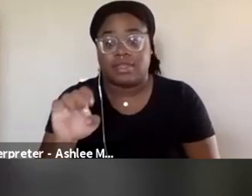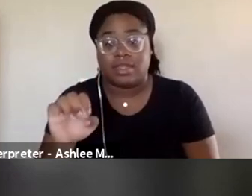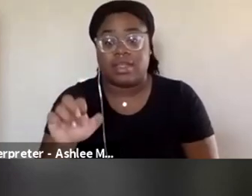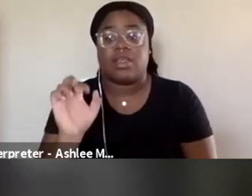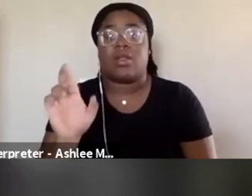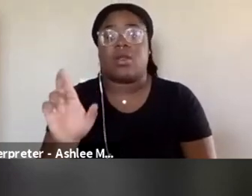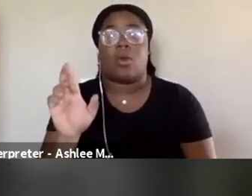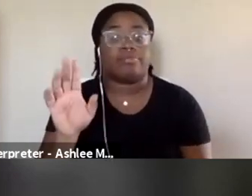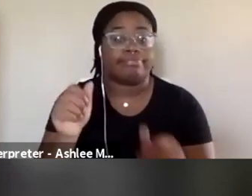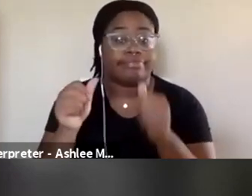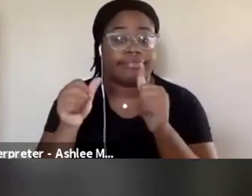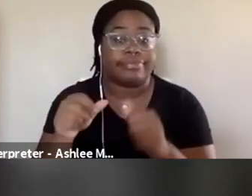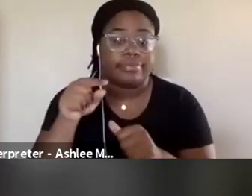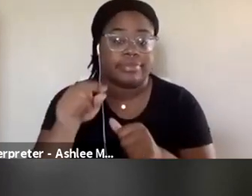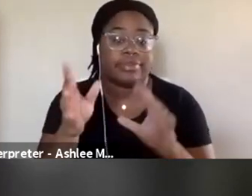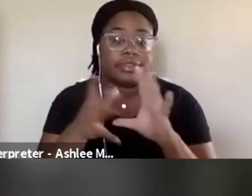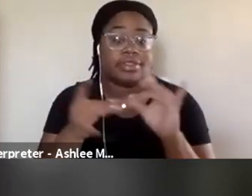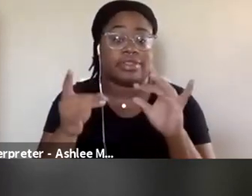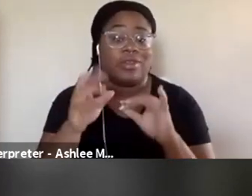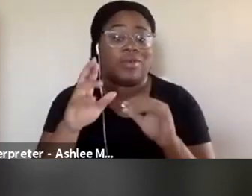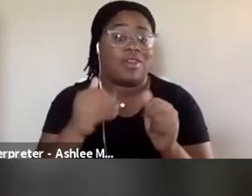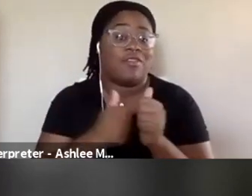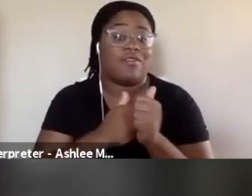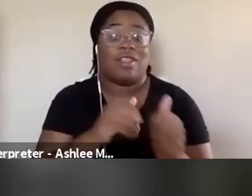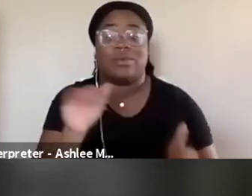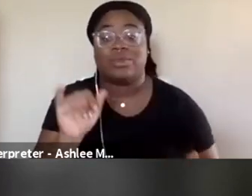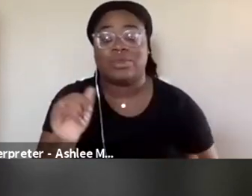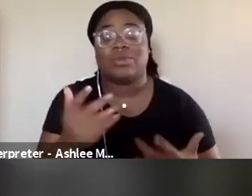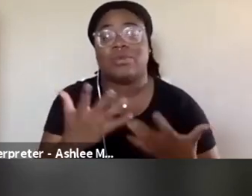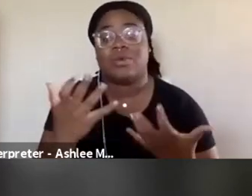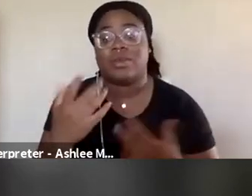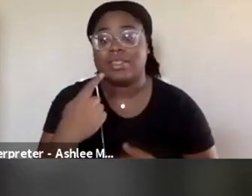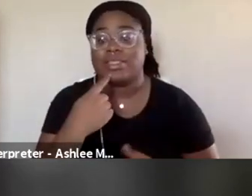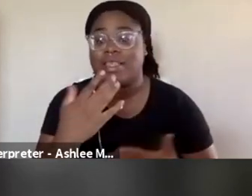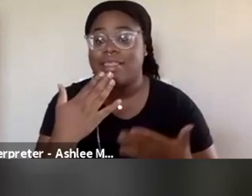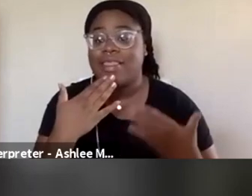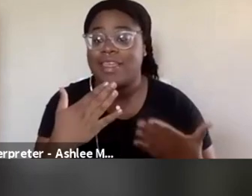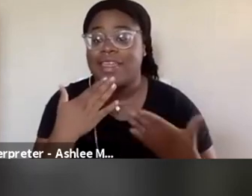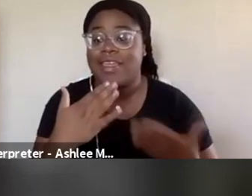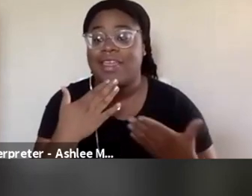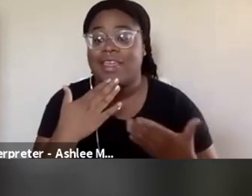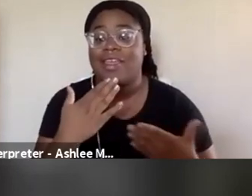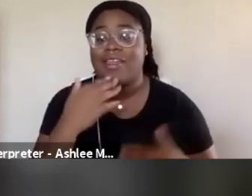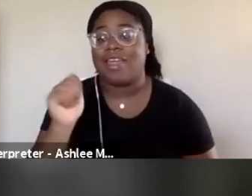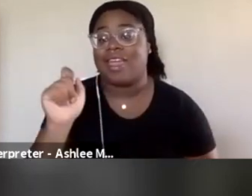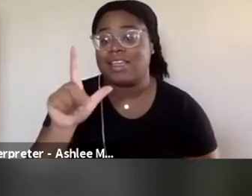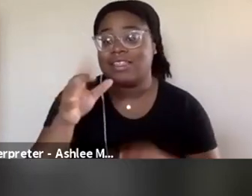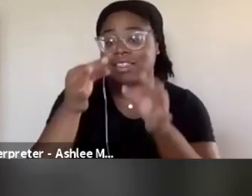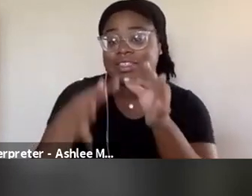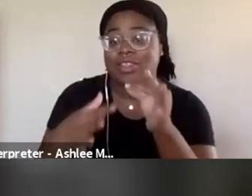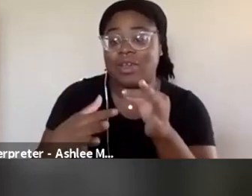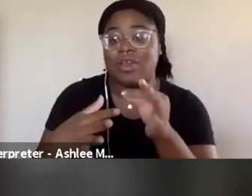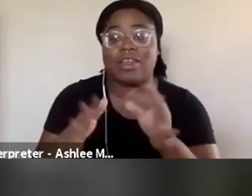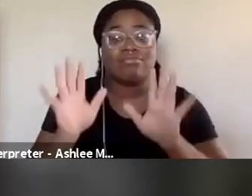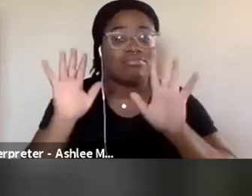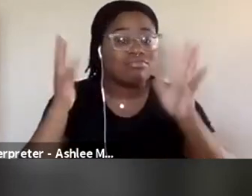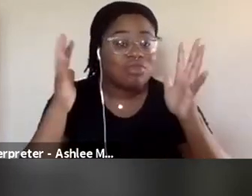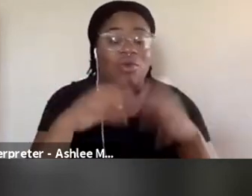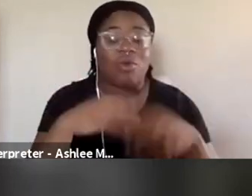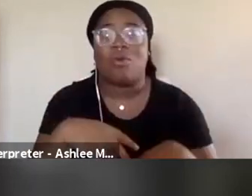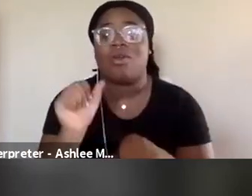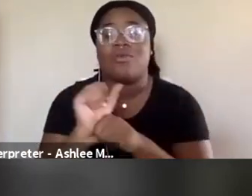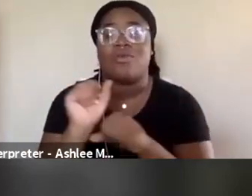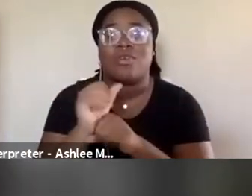post it in the chat. We'll be following up with you. And I just wanted to say thank you. Our ASL interpreters have done heroic work.